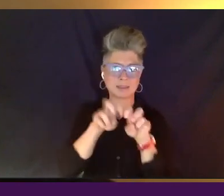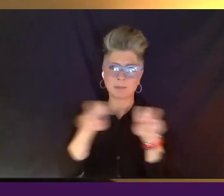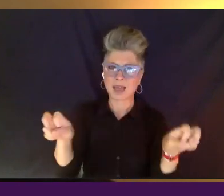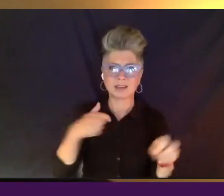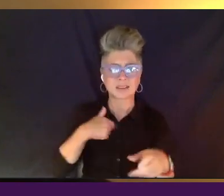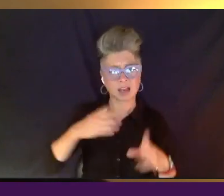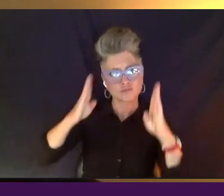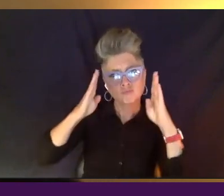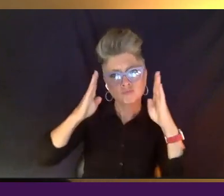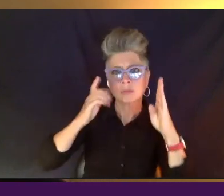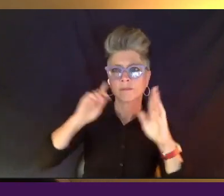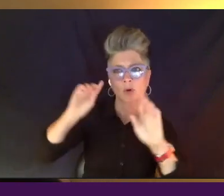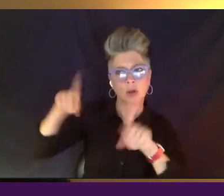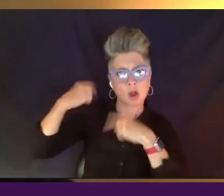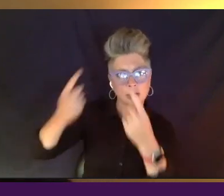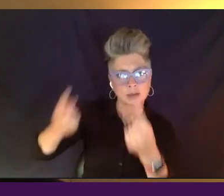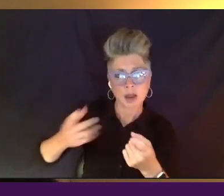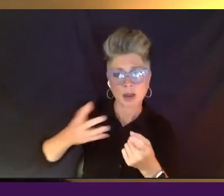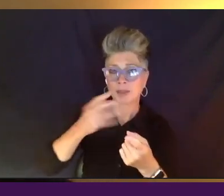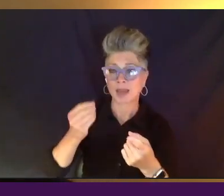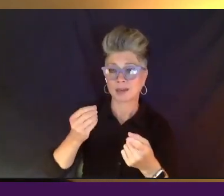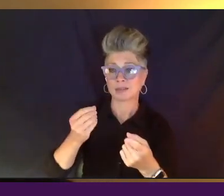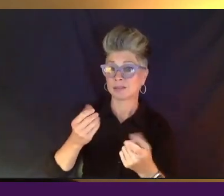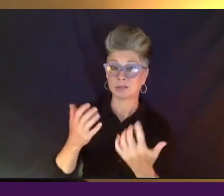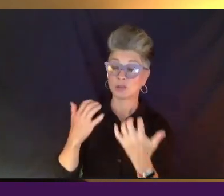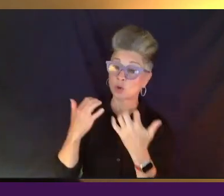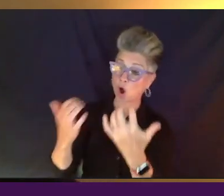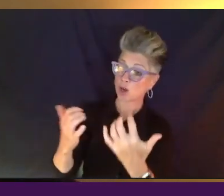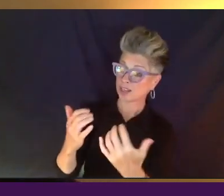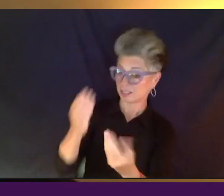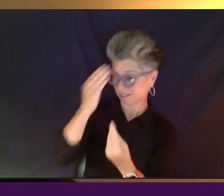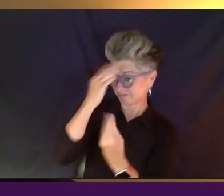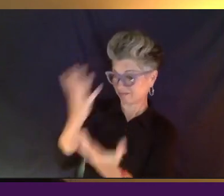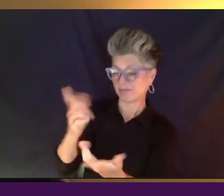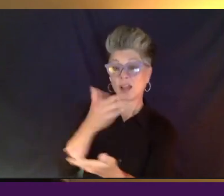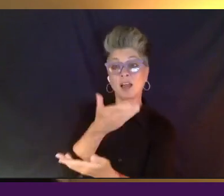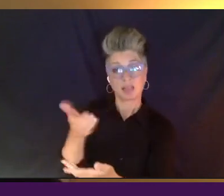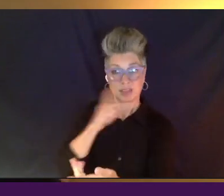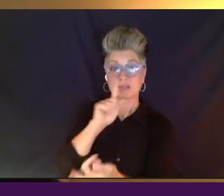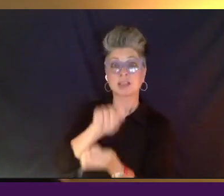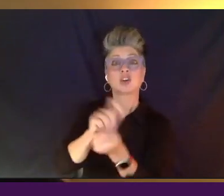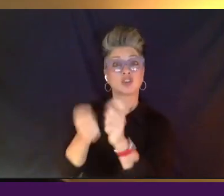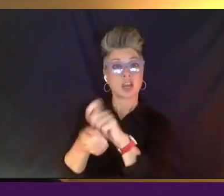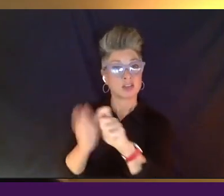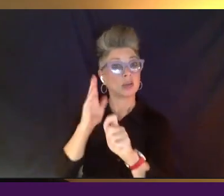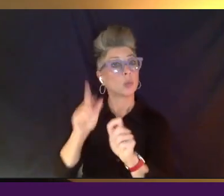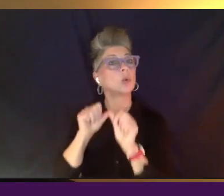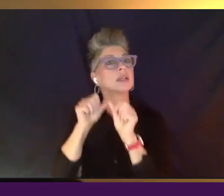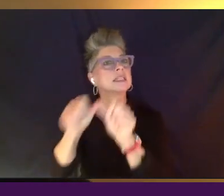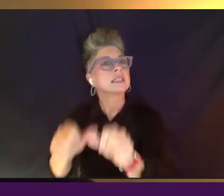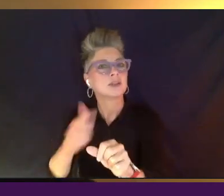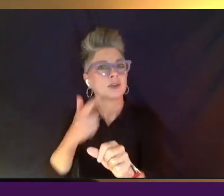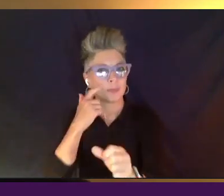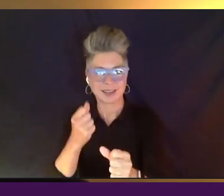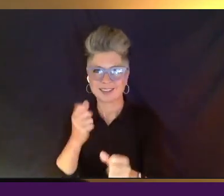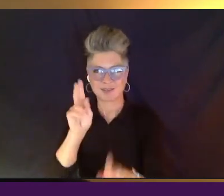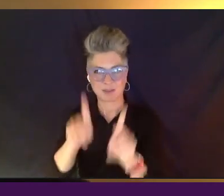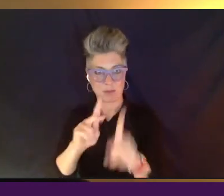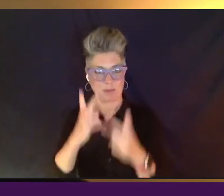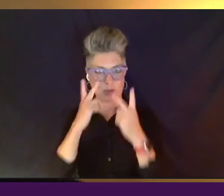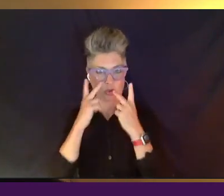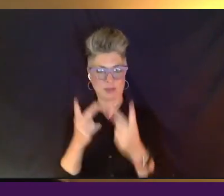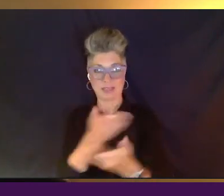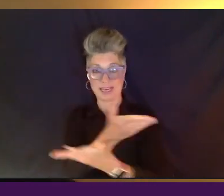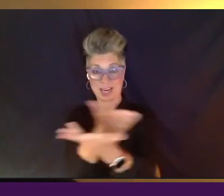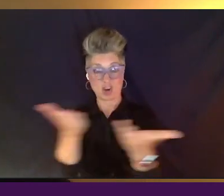to our audience, you know, things are changing and will continue to change because of all the people you see here assembled in this